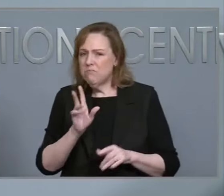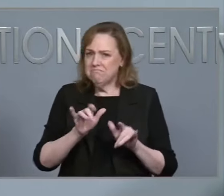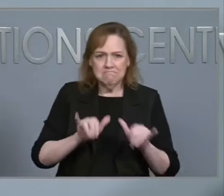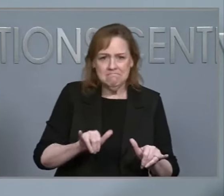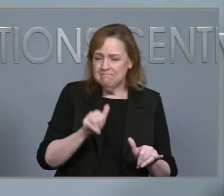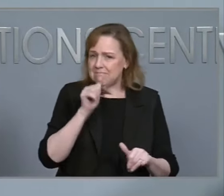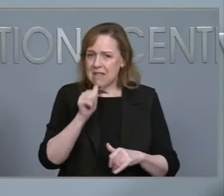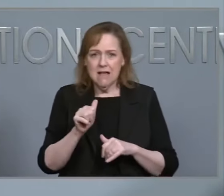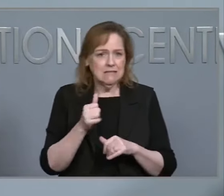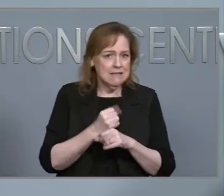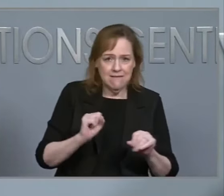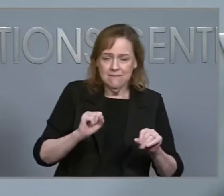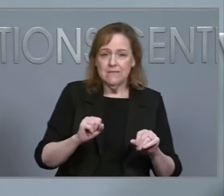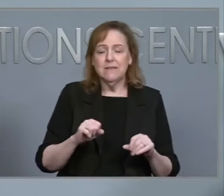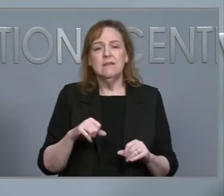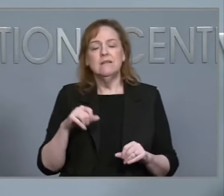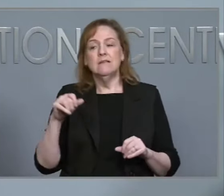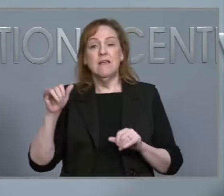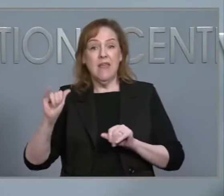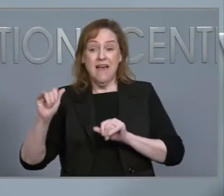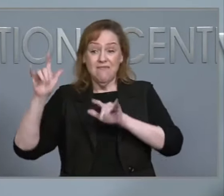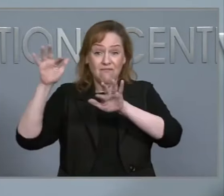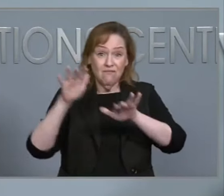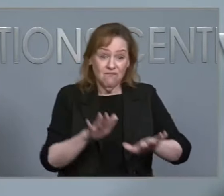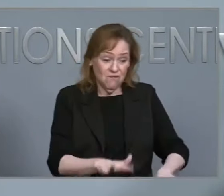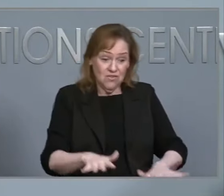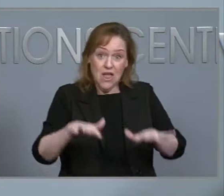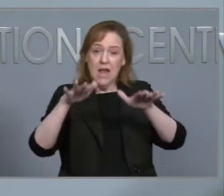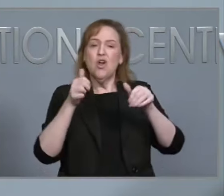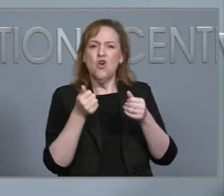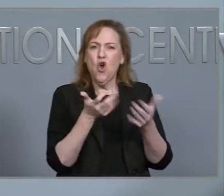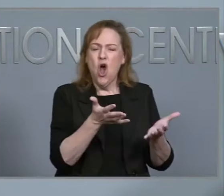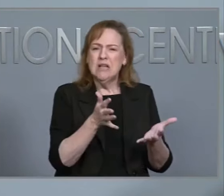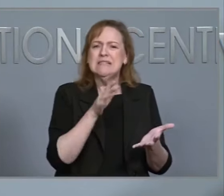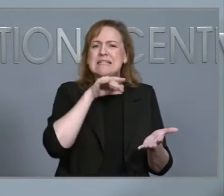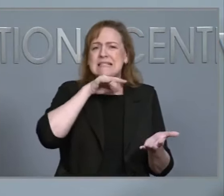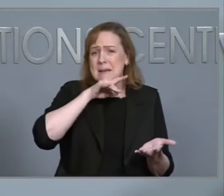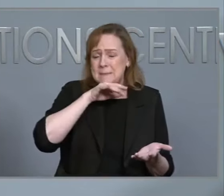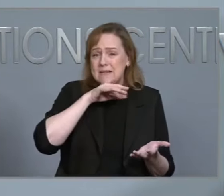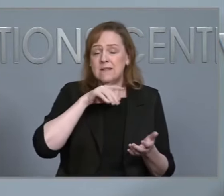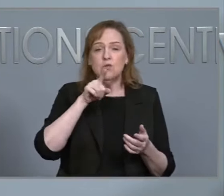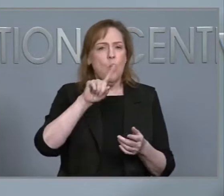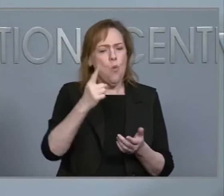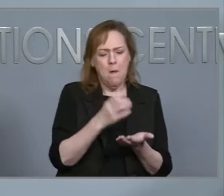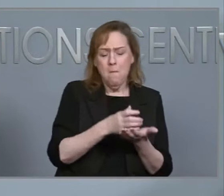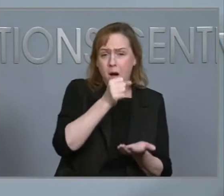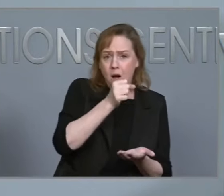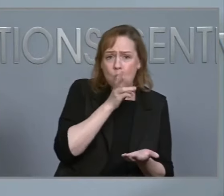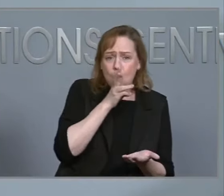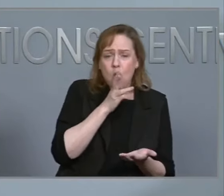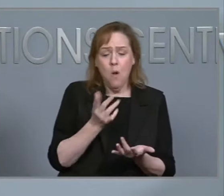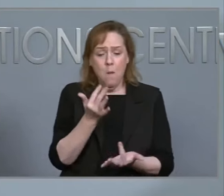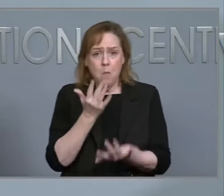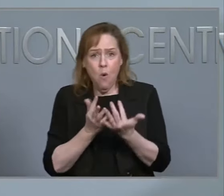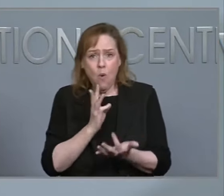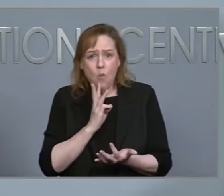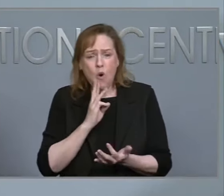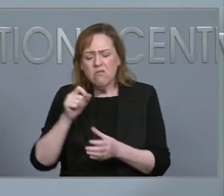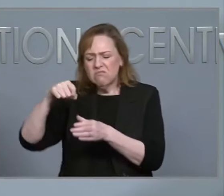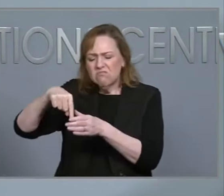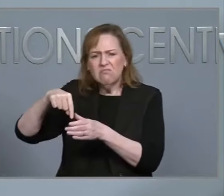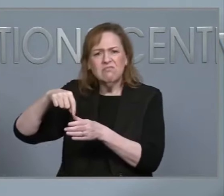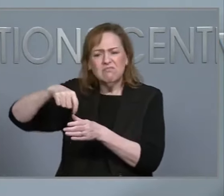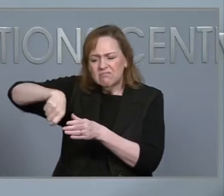and wells with contaminants. Only use bottled, boiled, or treated water for drinking, cooking, and personal hygiene in impacted